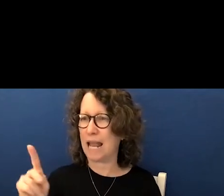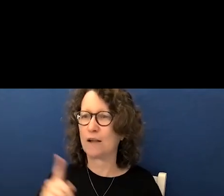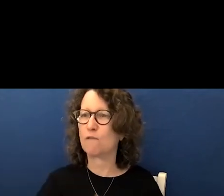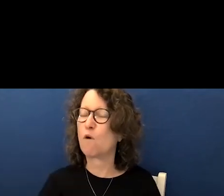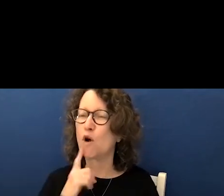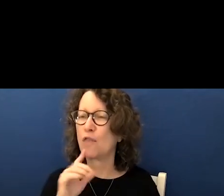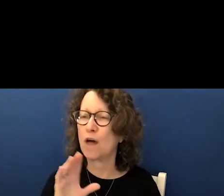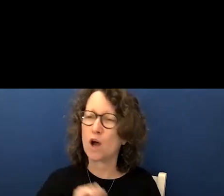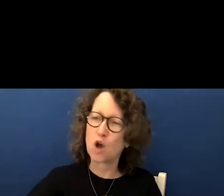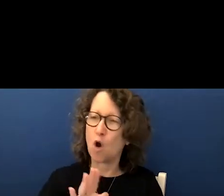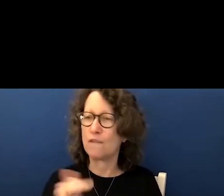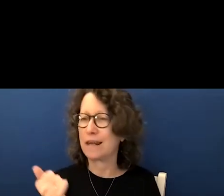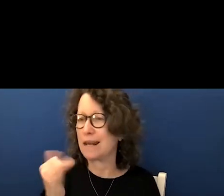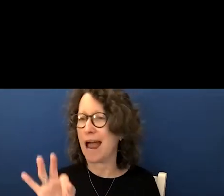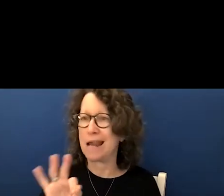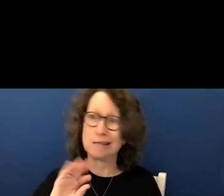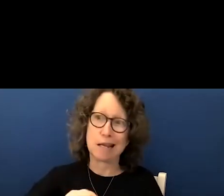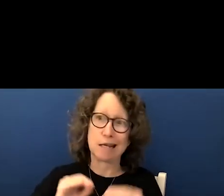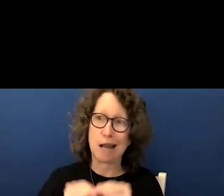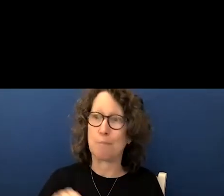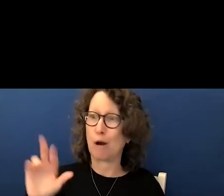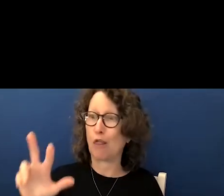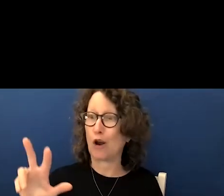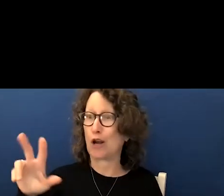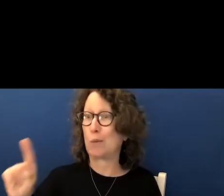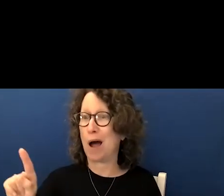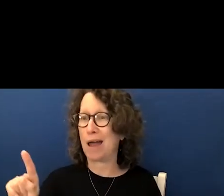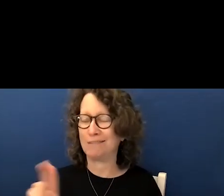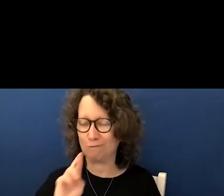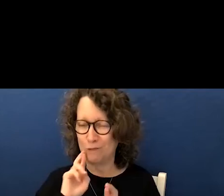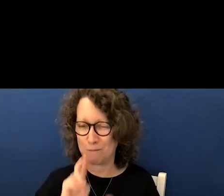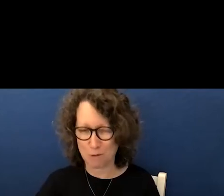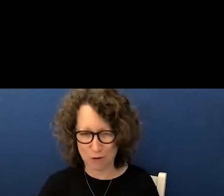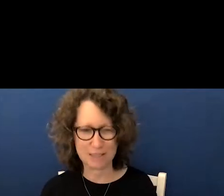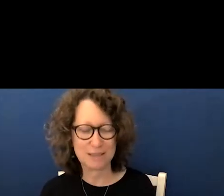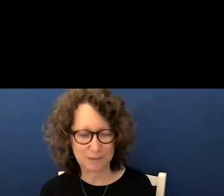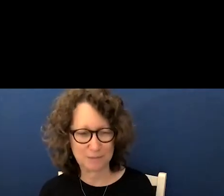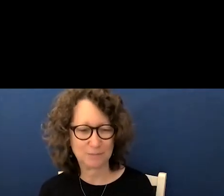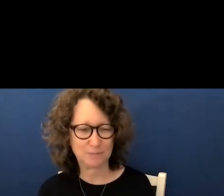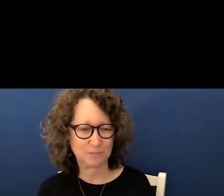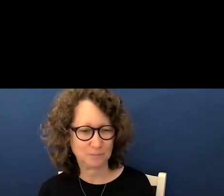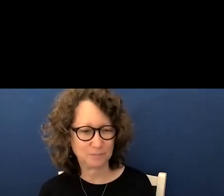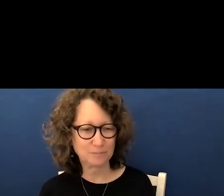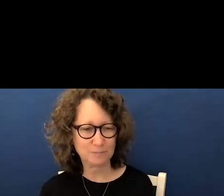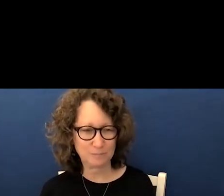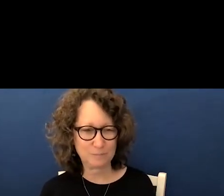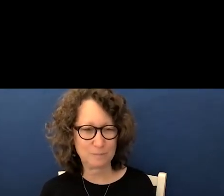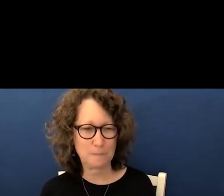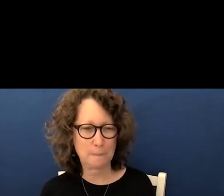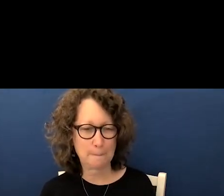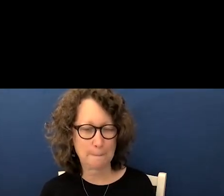19 number 31 report all